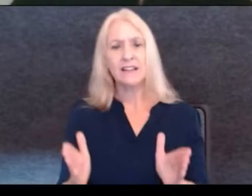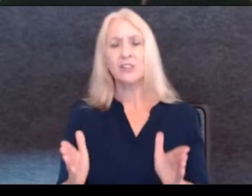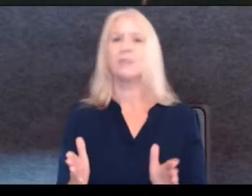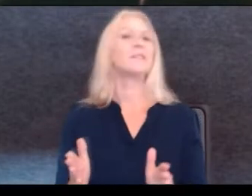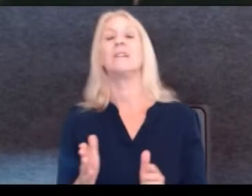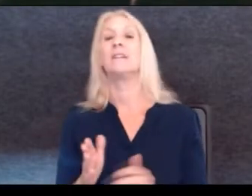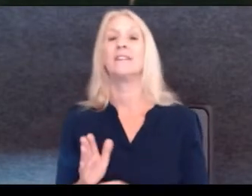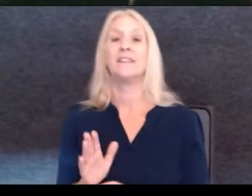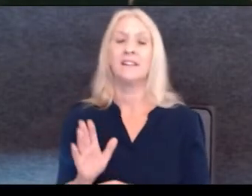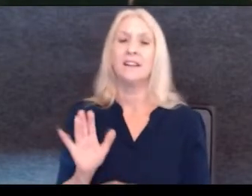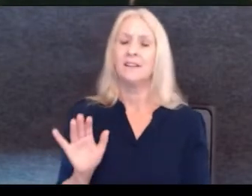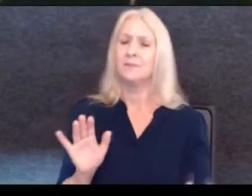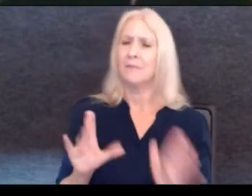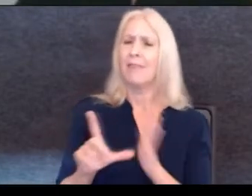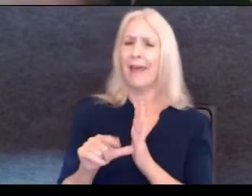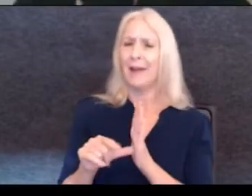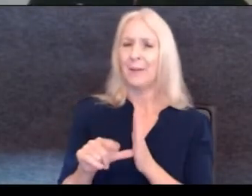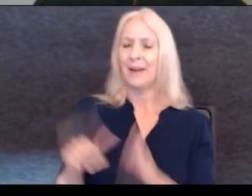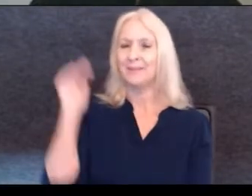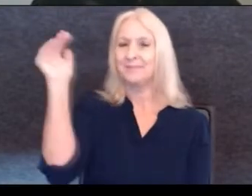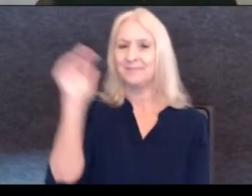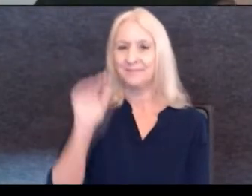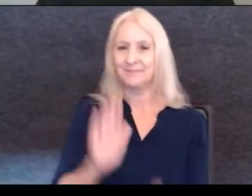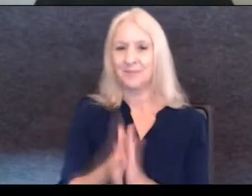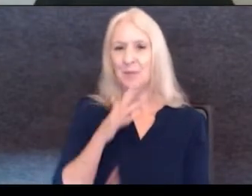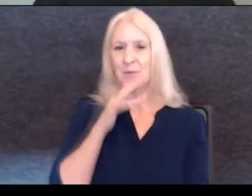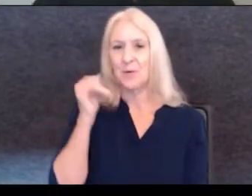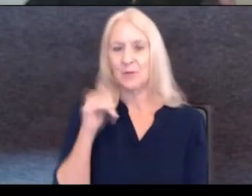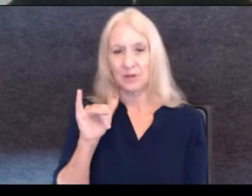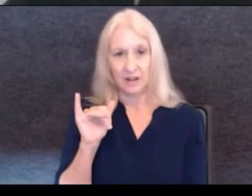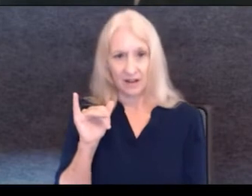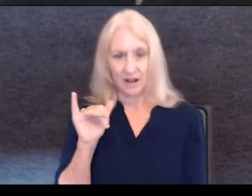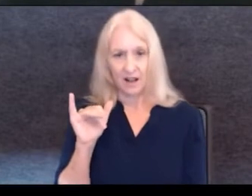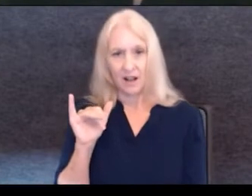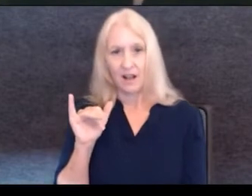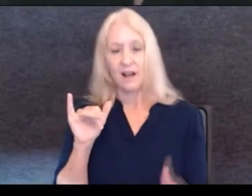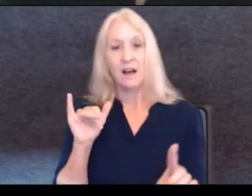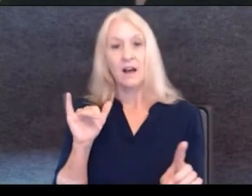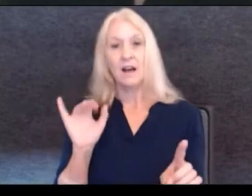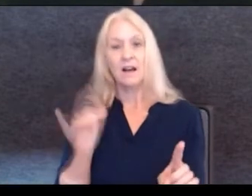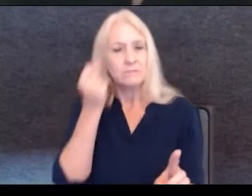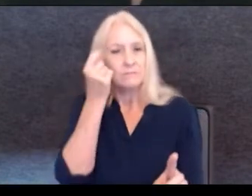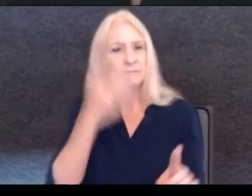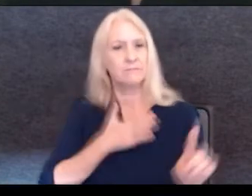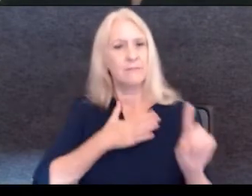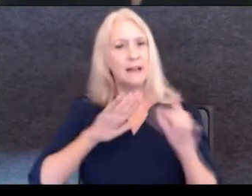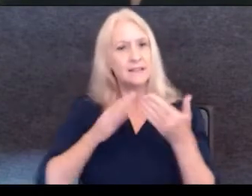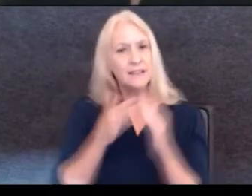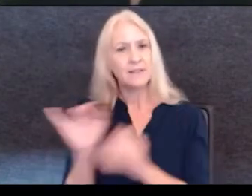older, I, I realized what my city is. But when you,